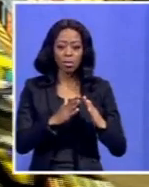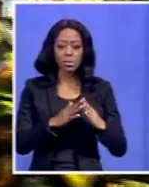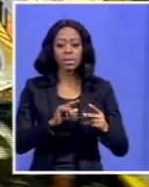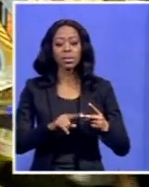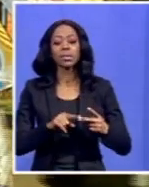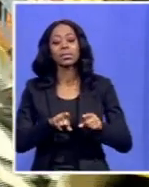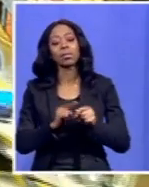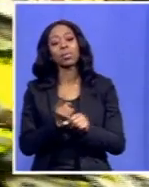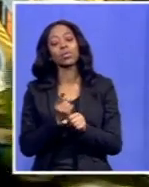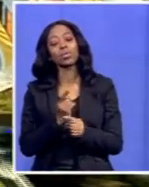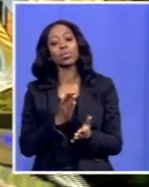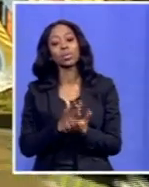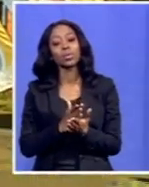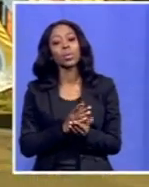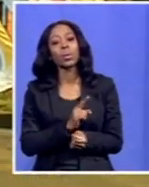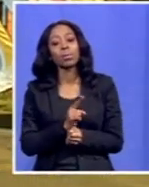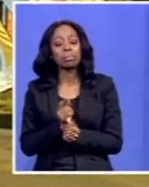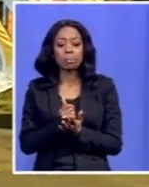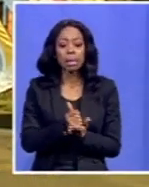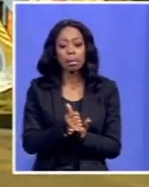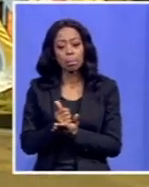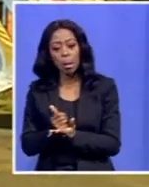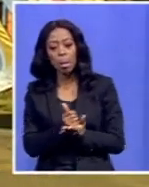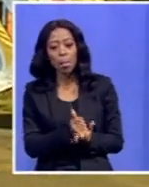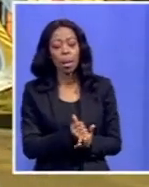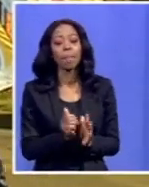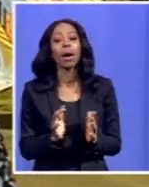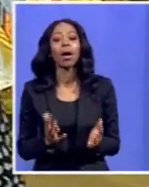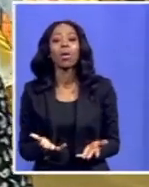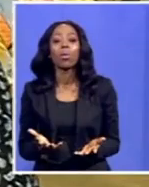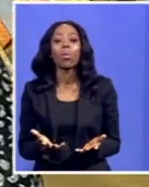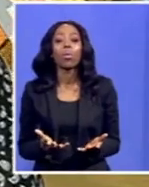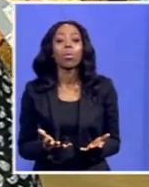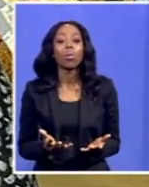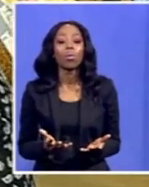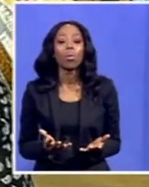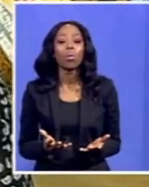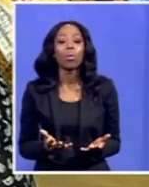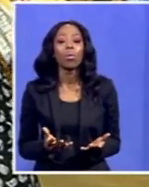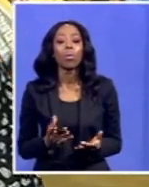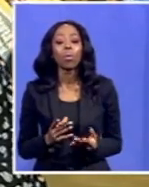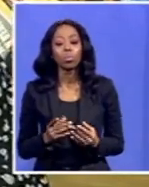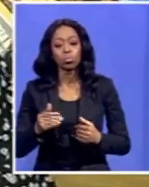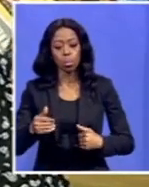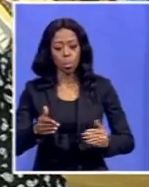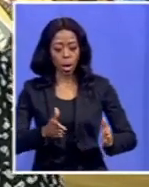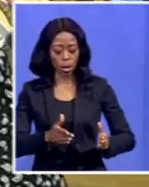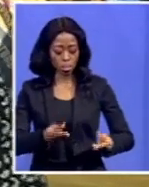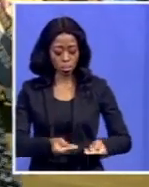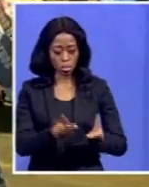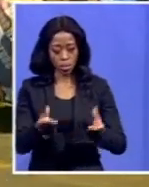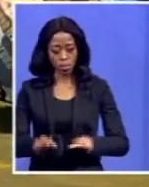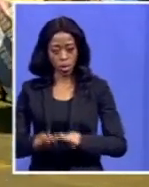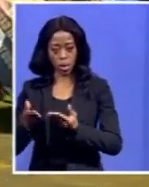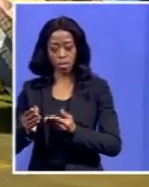also to ensure that they are brought assistance in the form of the stationary, dignitary packs and all other kind